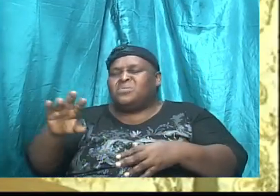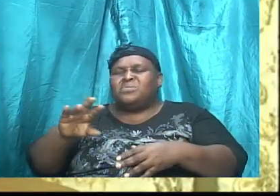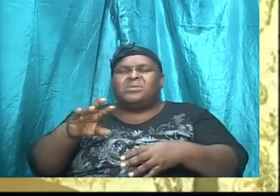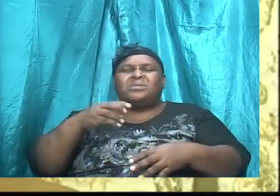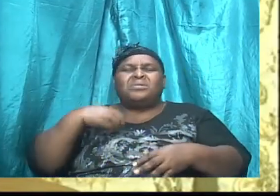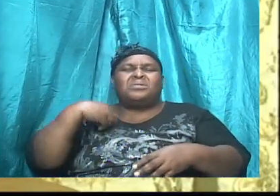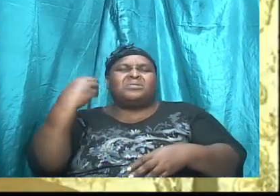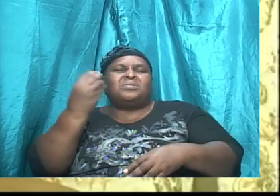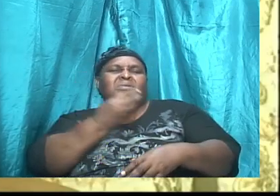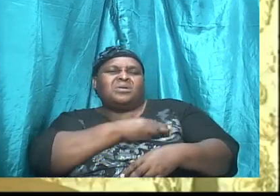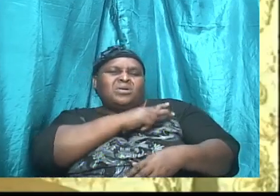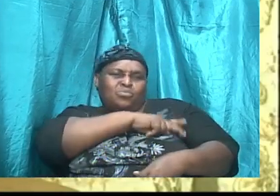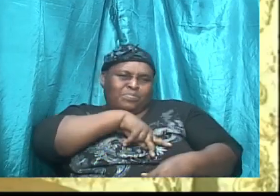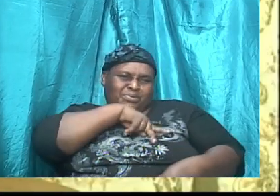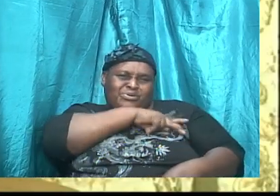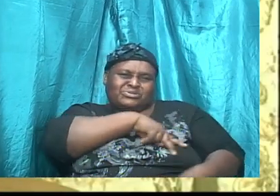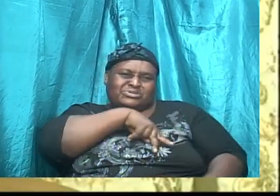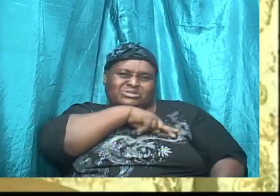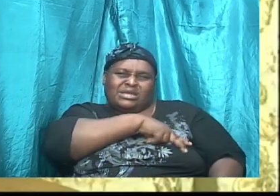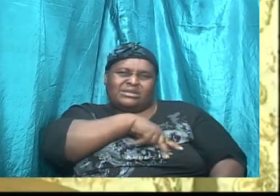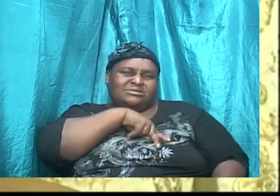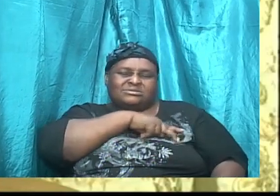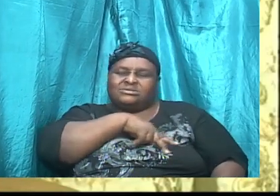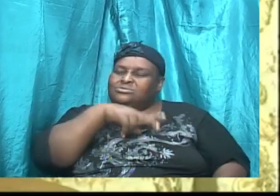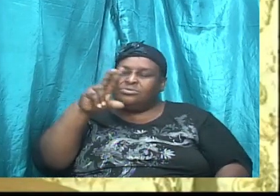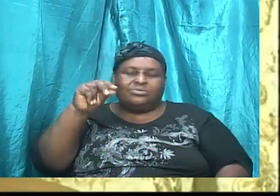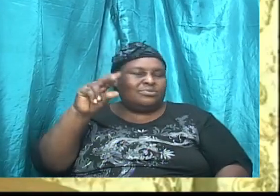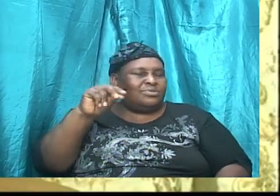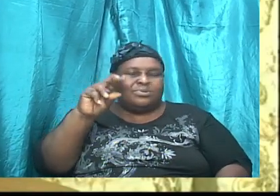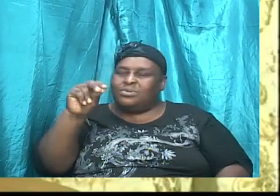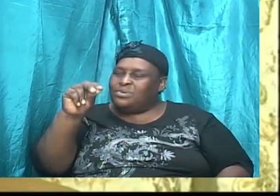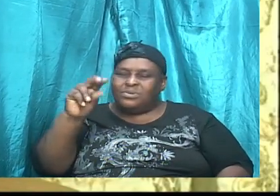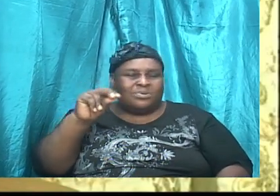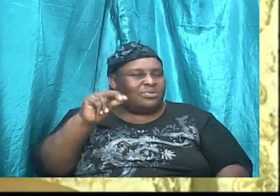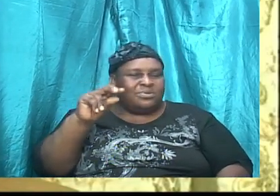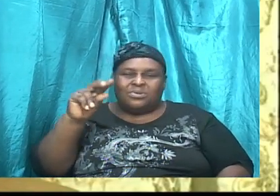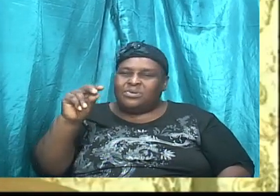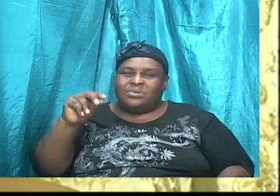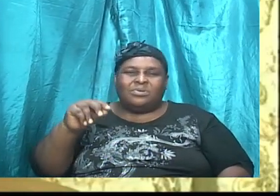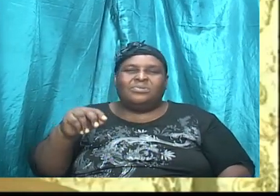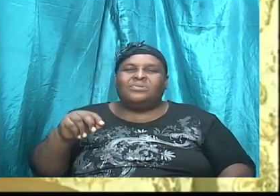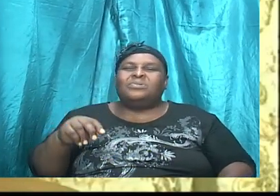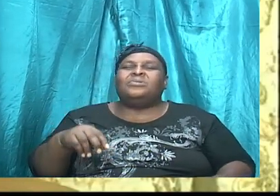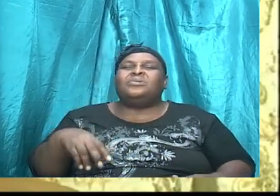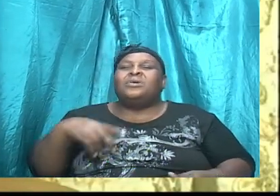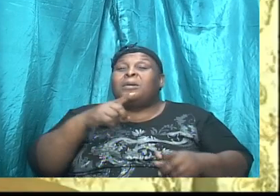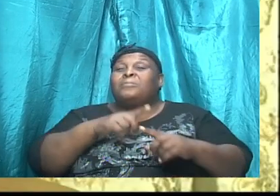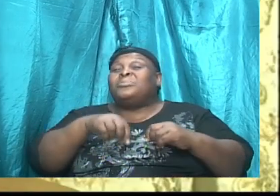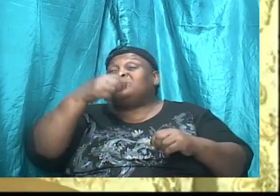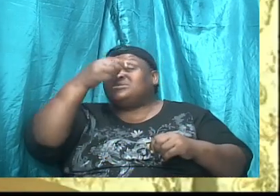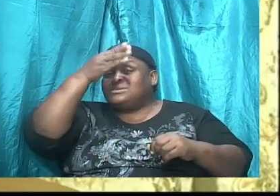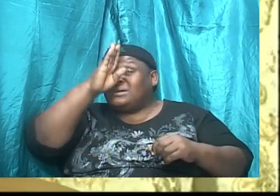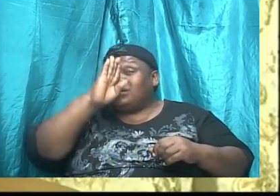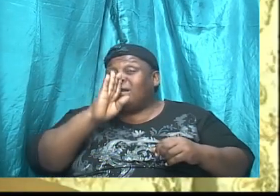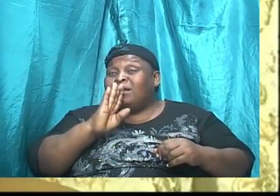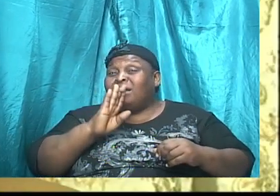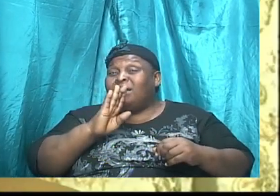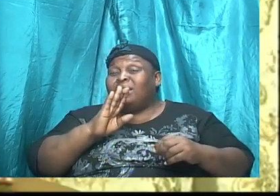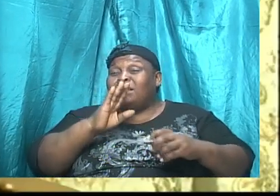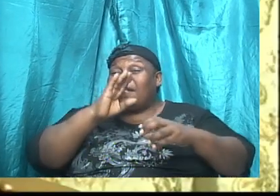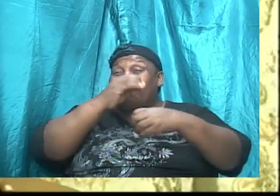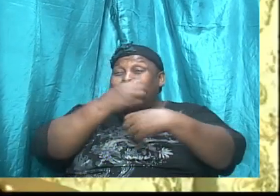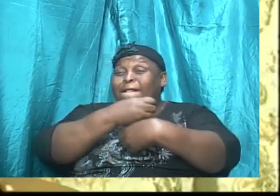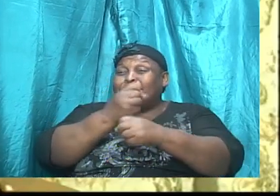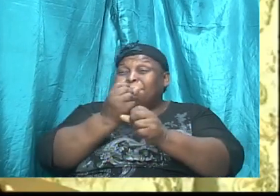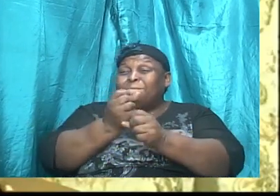You know, he doesn't do it by taking away our personality. But what he does that he creates a Christ version of